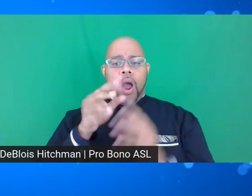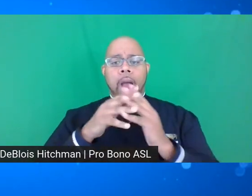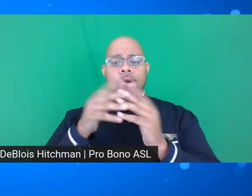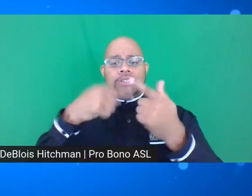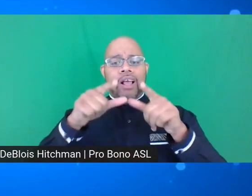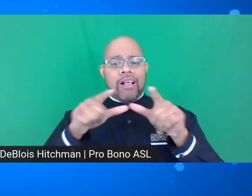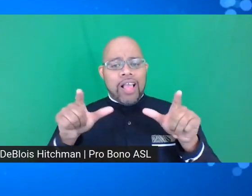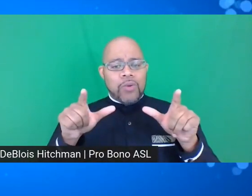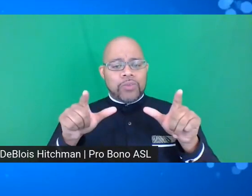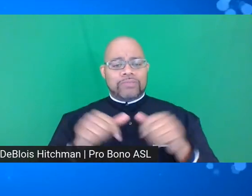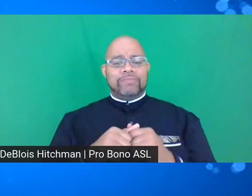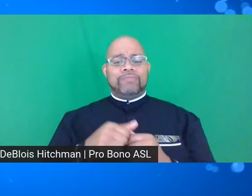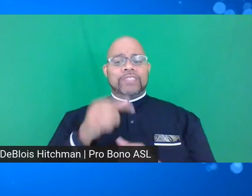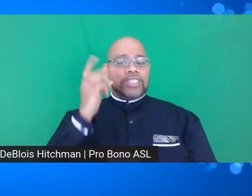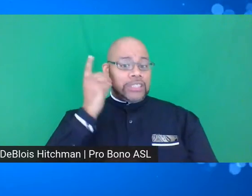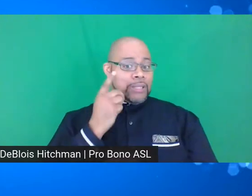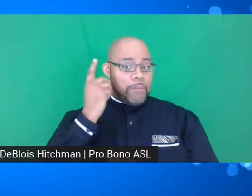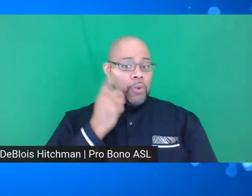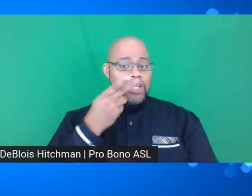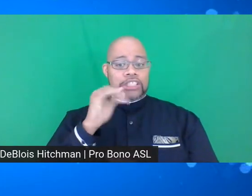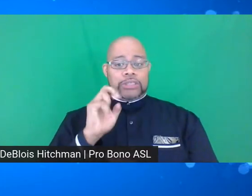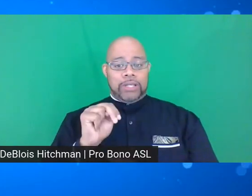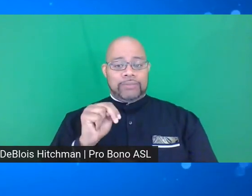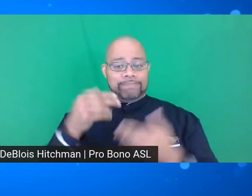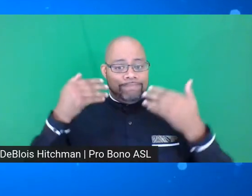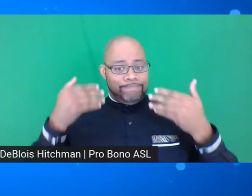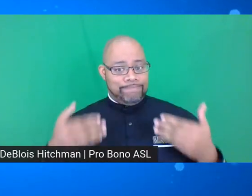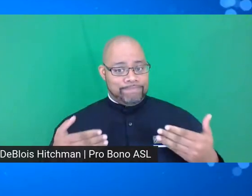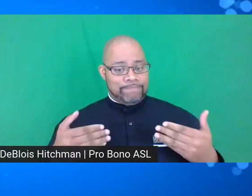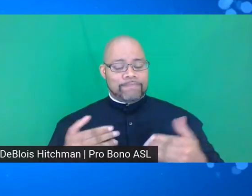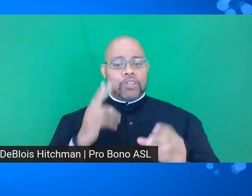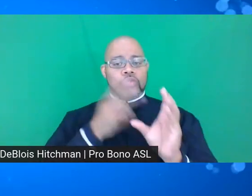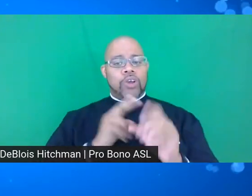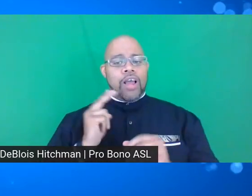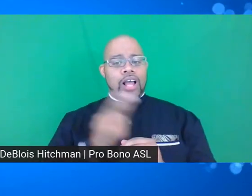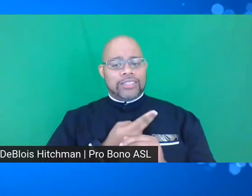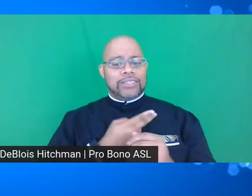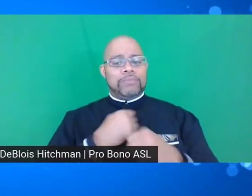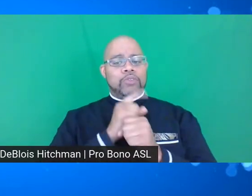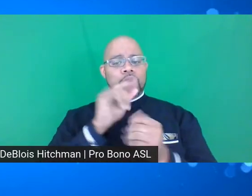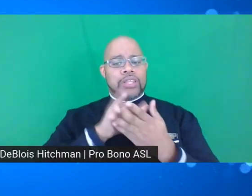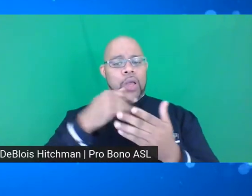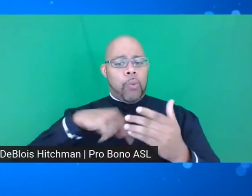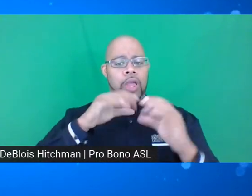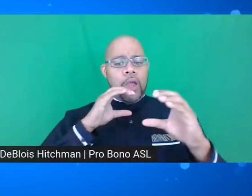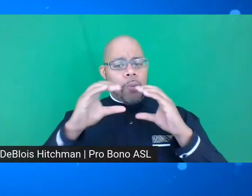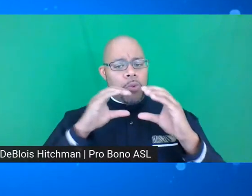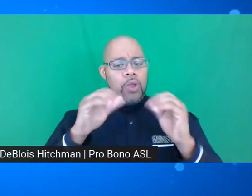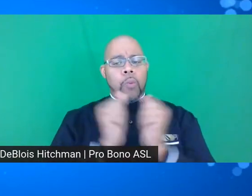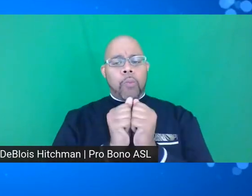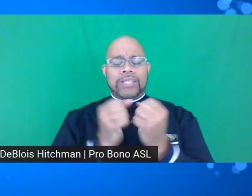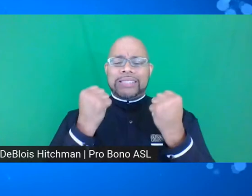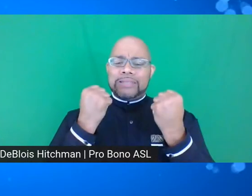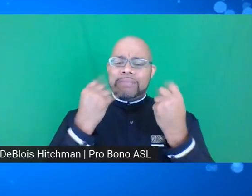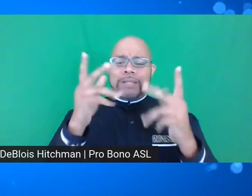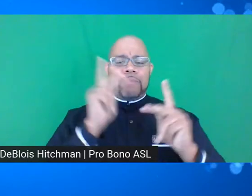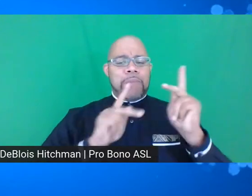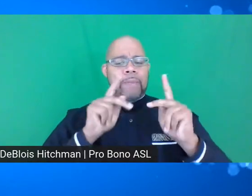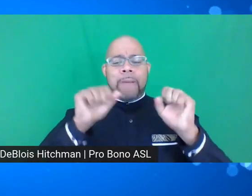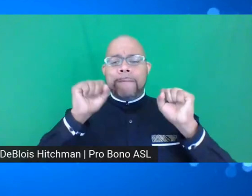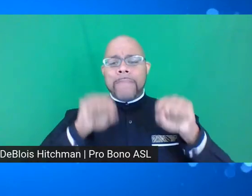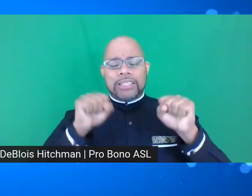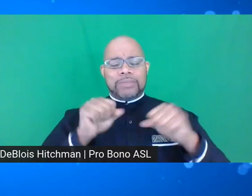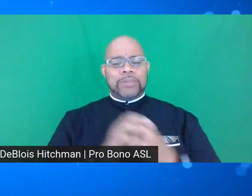Sign Language, Mr. DuBois Hitchman, joining us to be sure that we communicate with as many people as